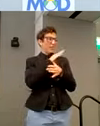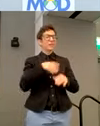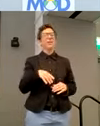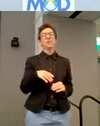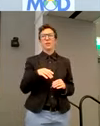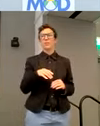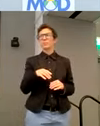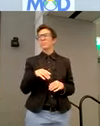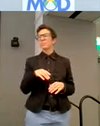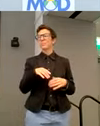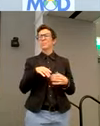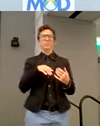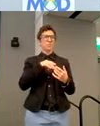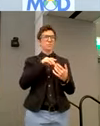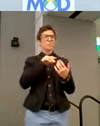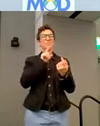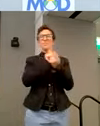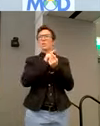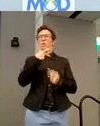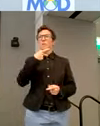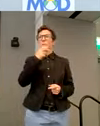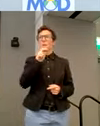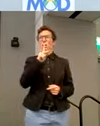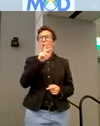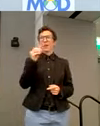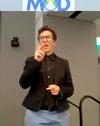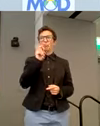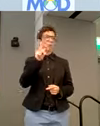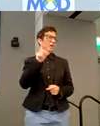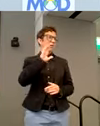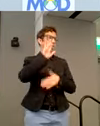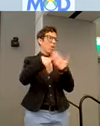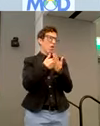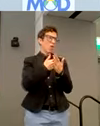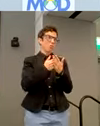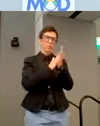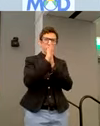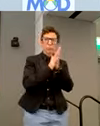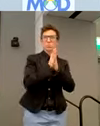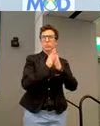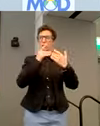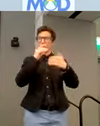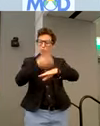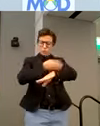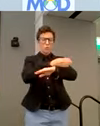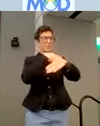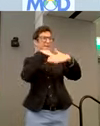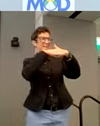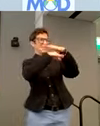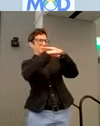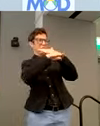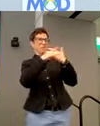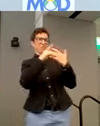with DPW, Parks and Rec, um, everyone has just been so excited to kind of have accessibility be, um,